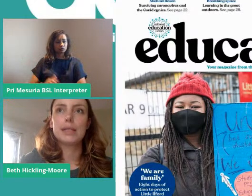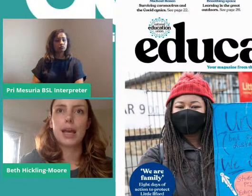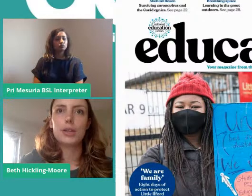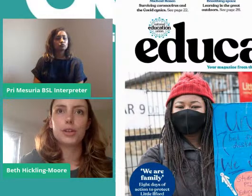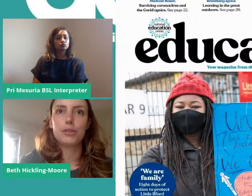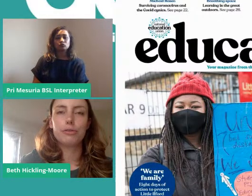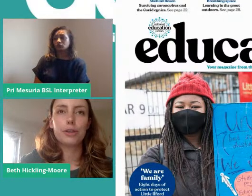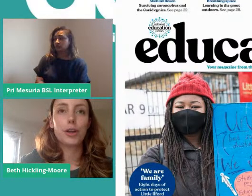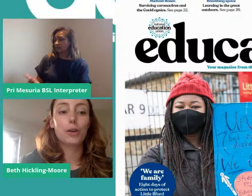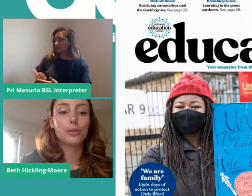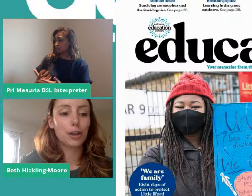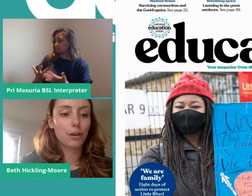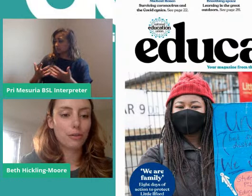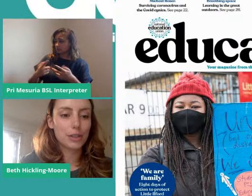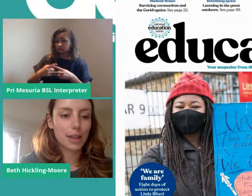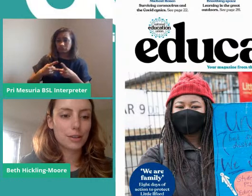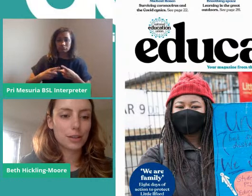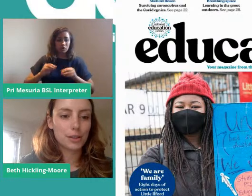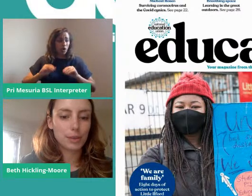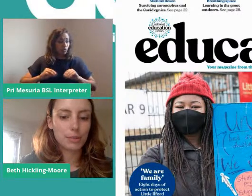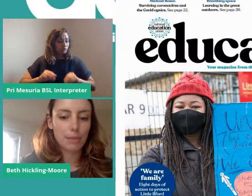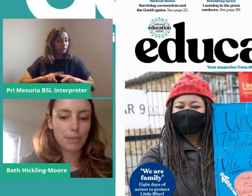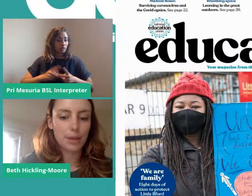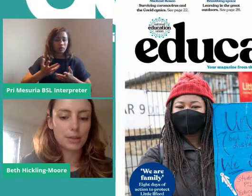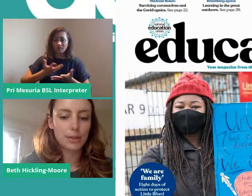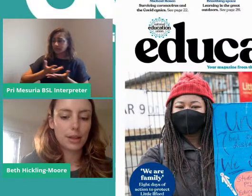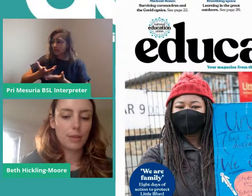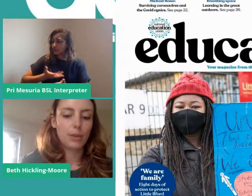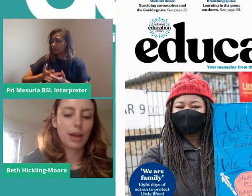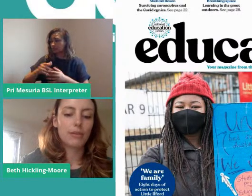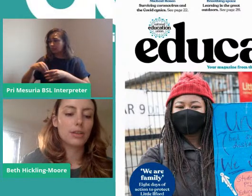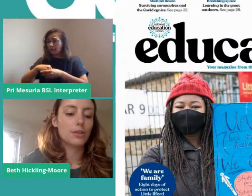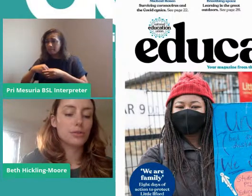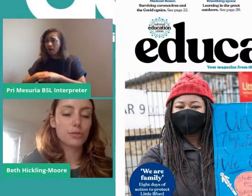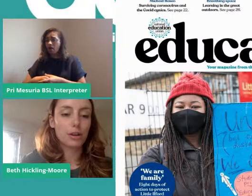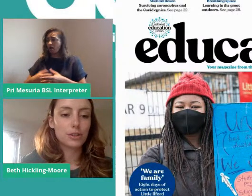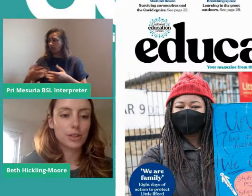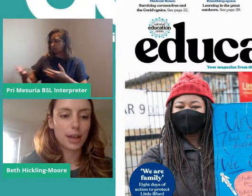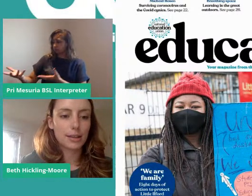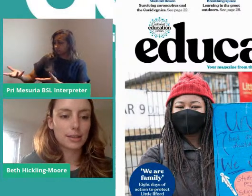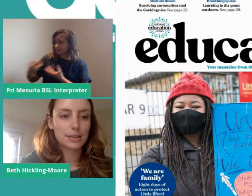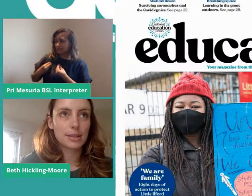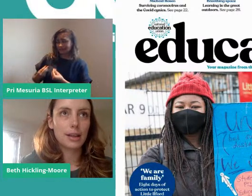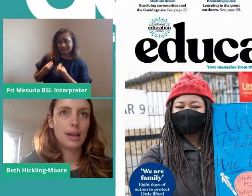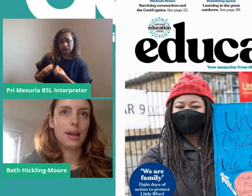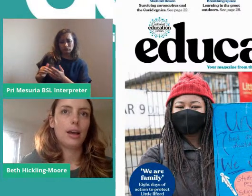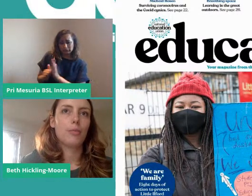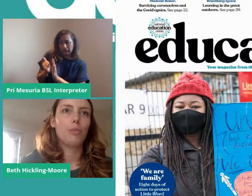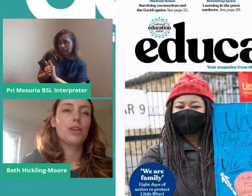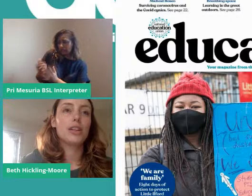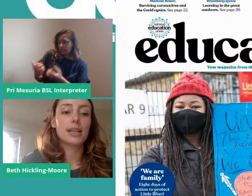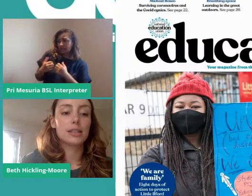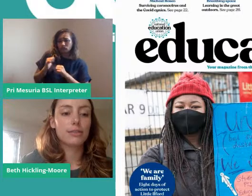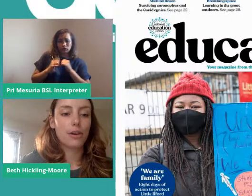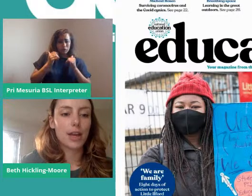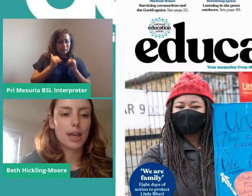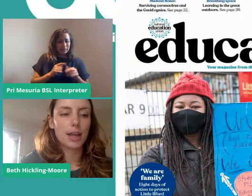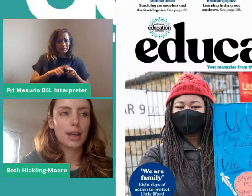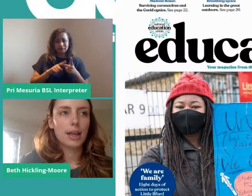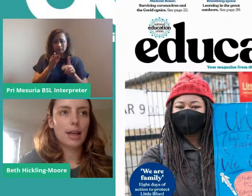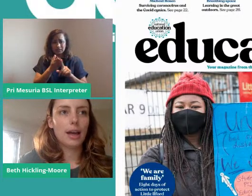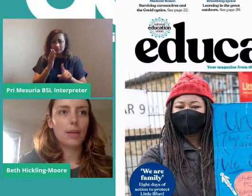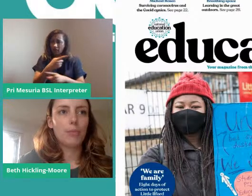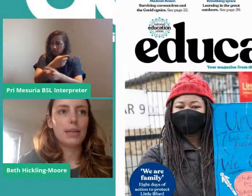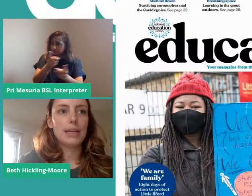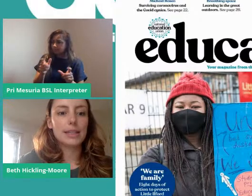implementation of coaching conversations with members, with having those structure tests, with identifying